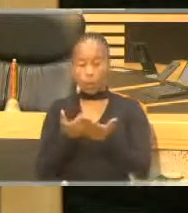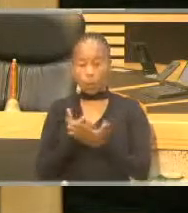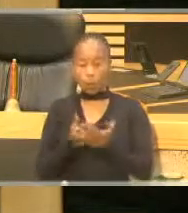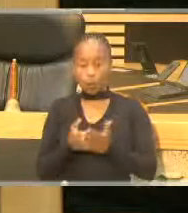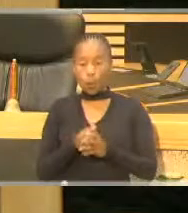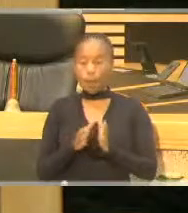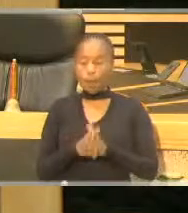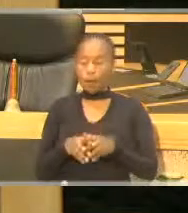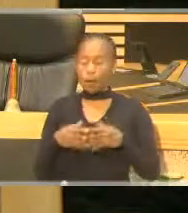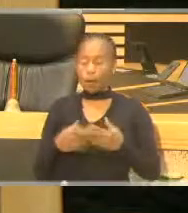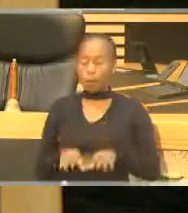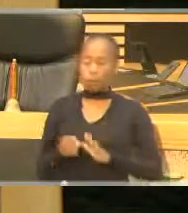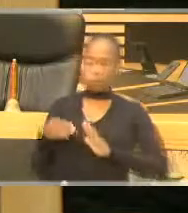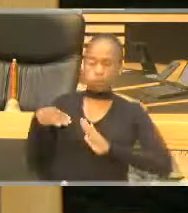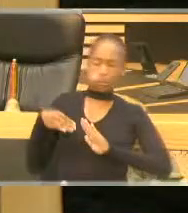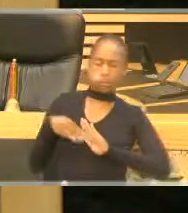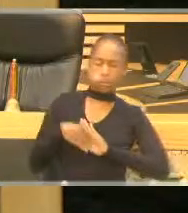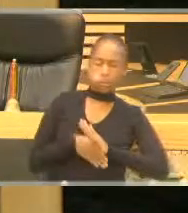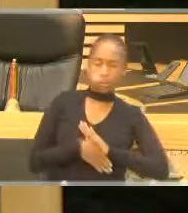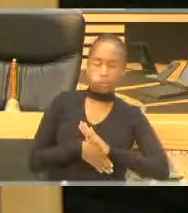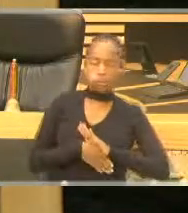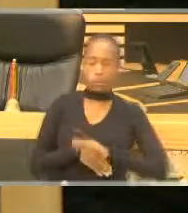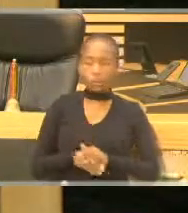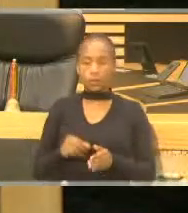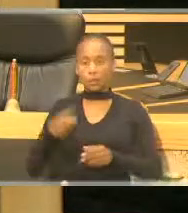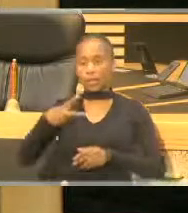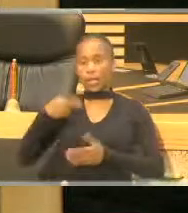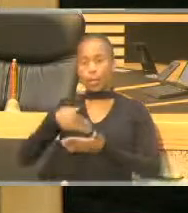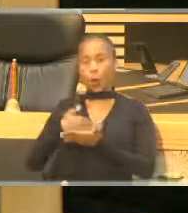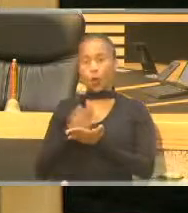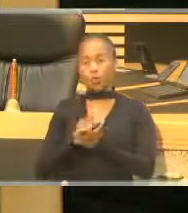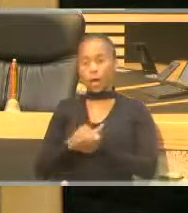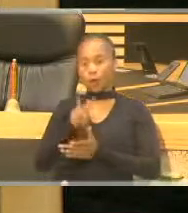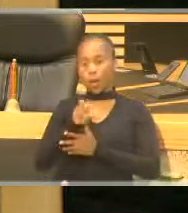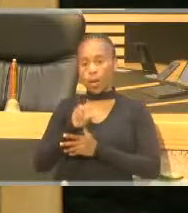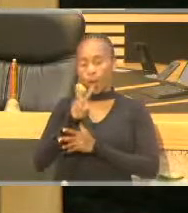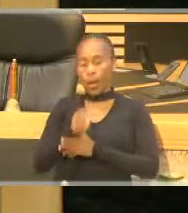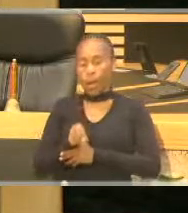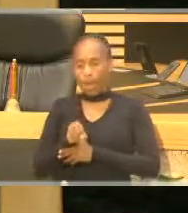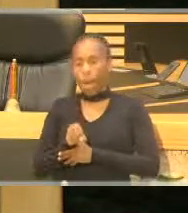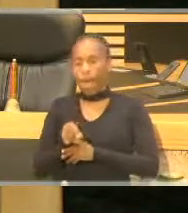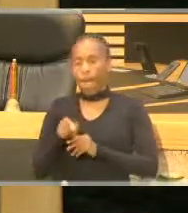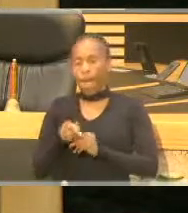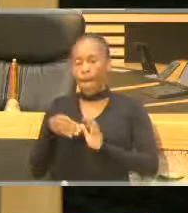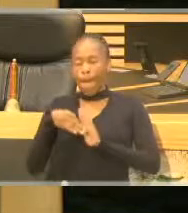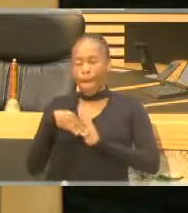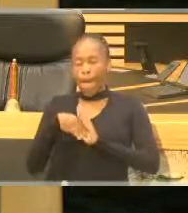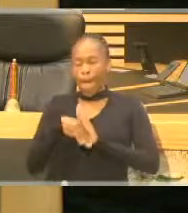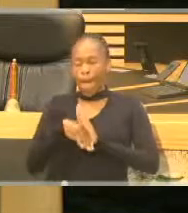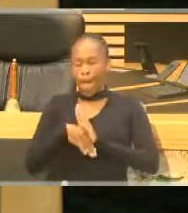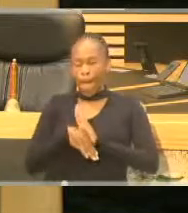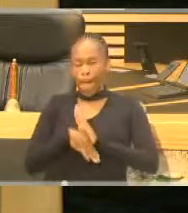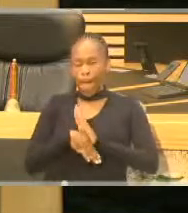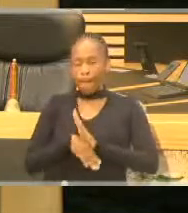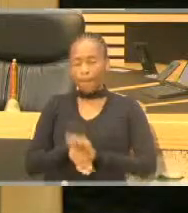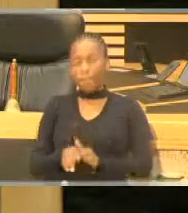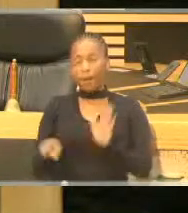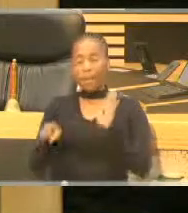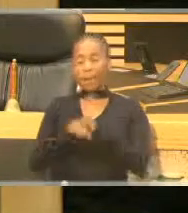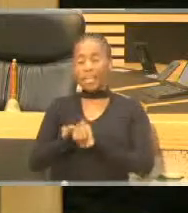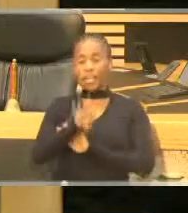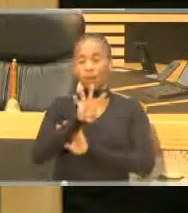nosedive in the second quarter of 2018, reaching lows of minus 49,